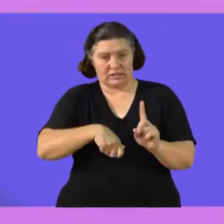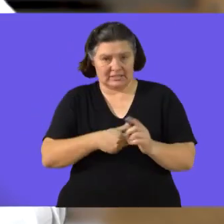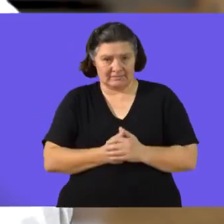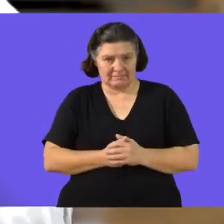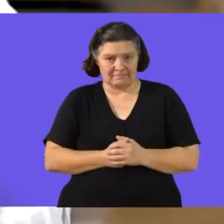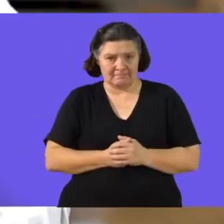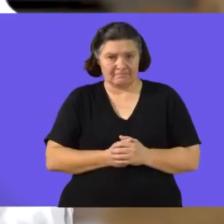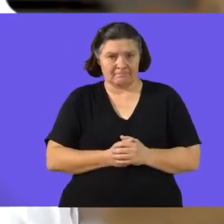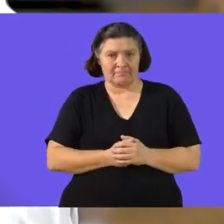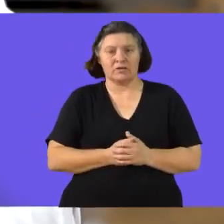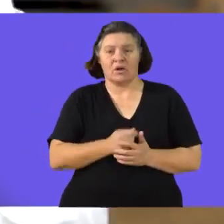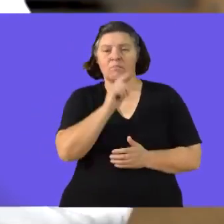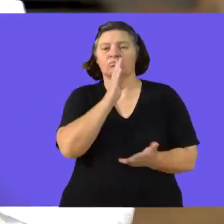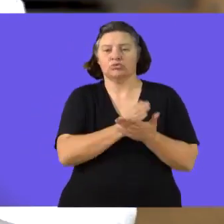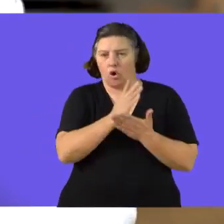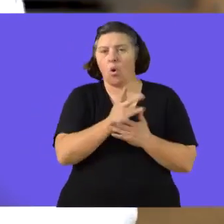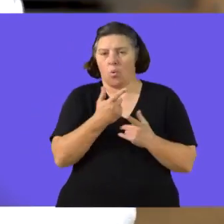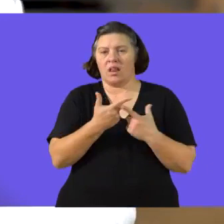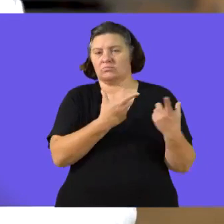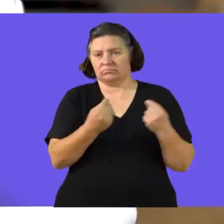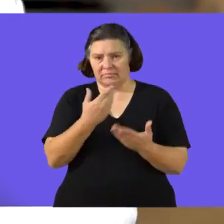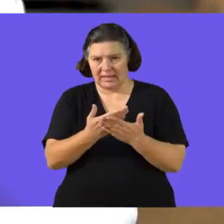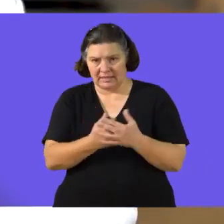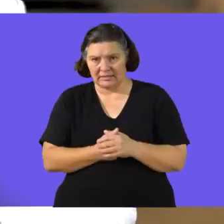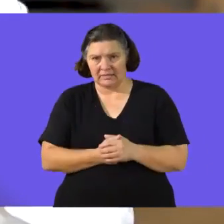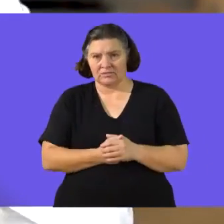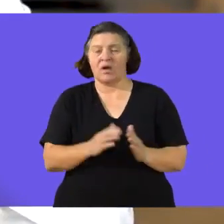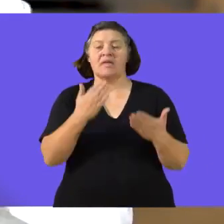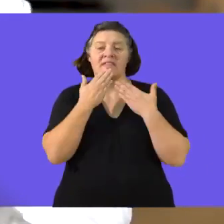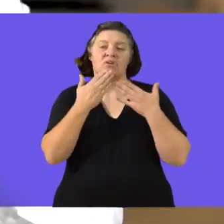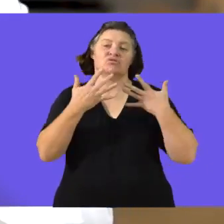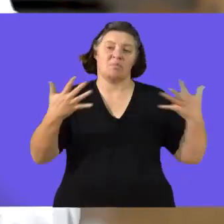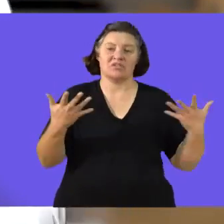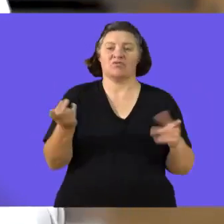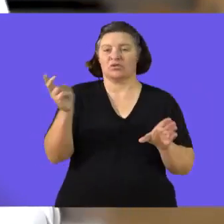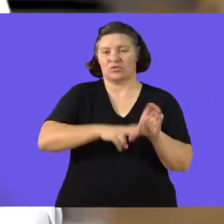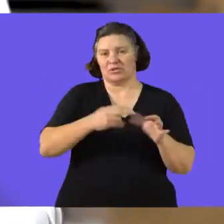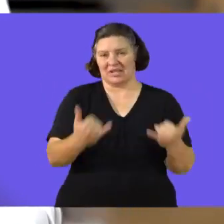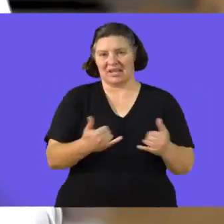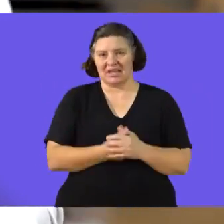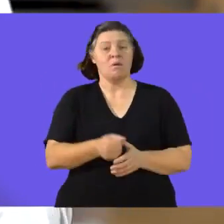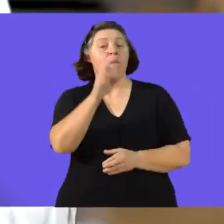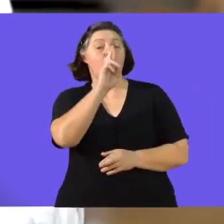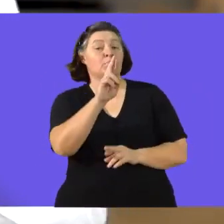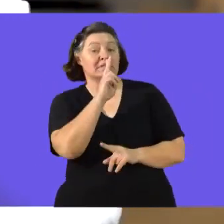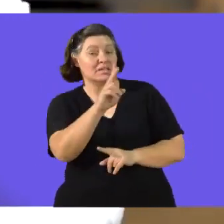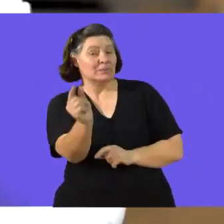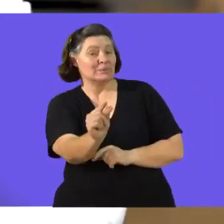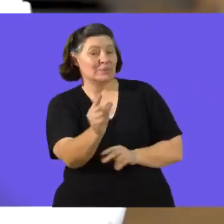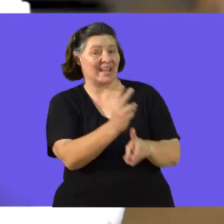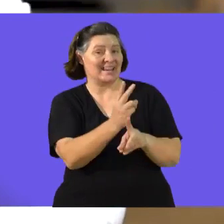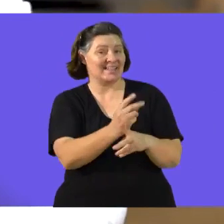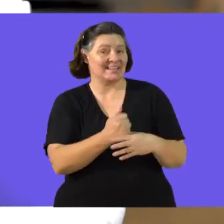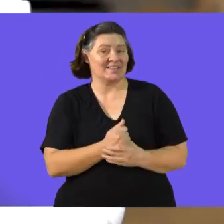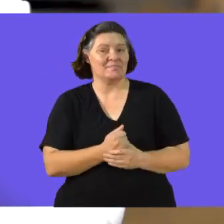person guys i am sure you will tackle this one and thank you so much for joining me today i hope to see you